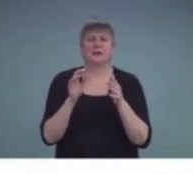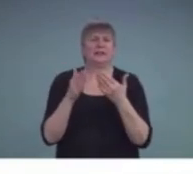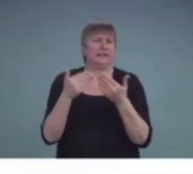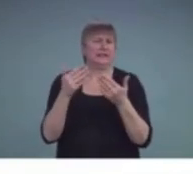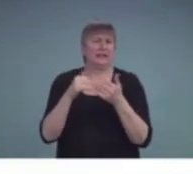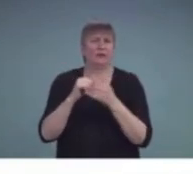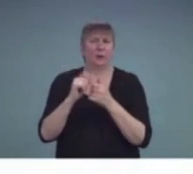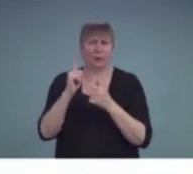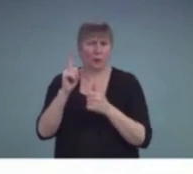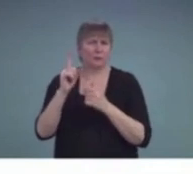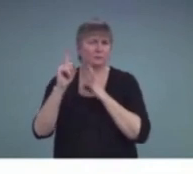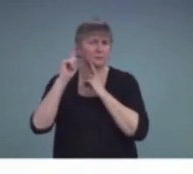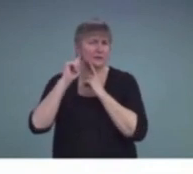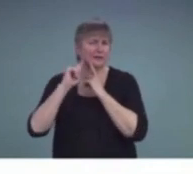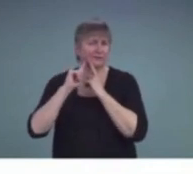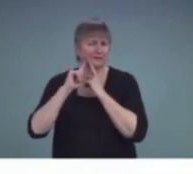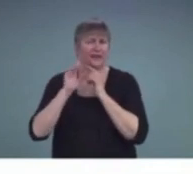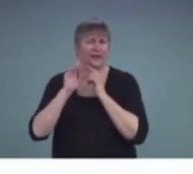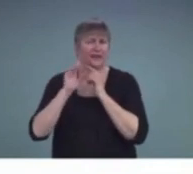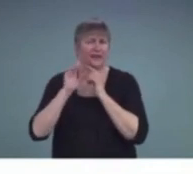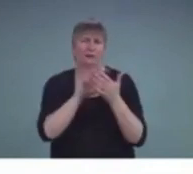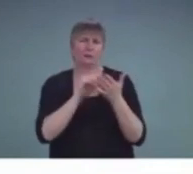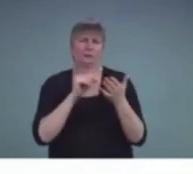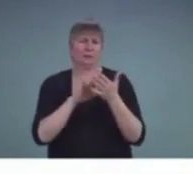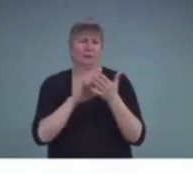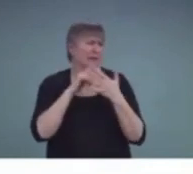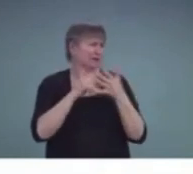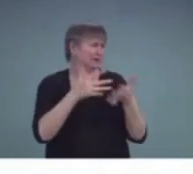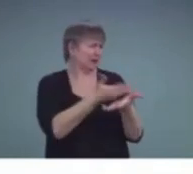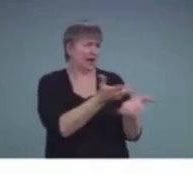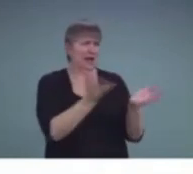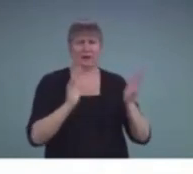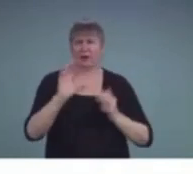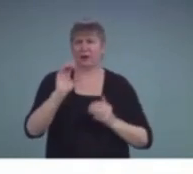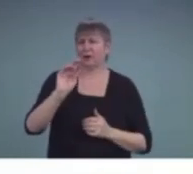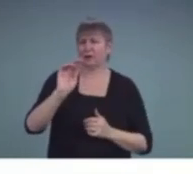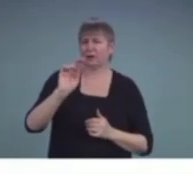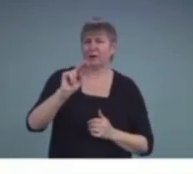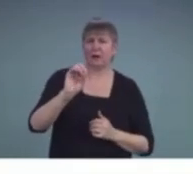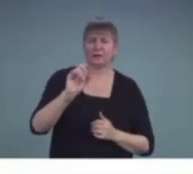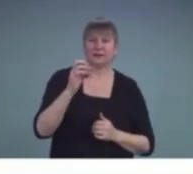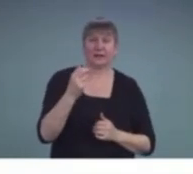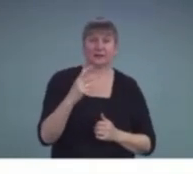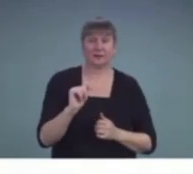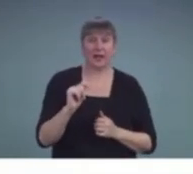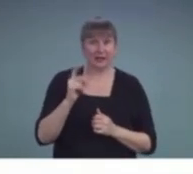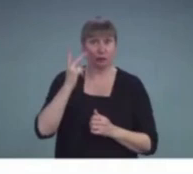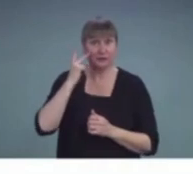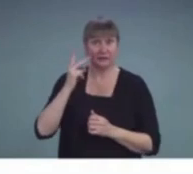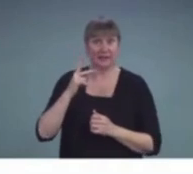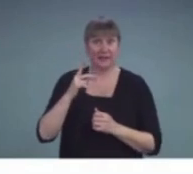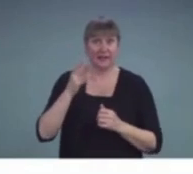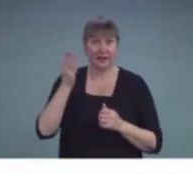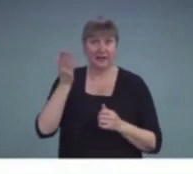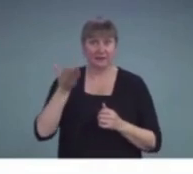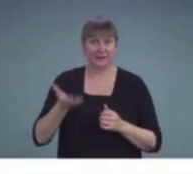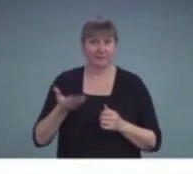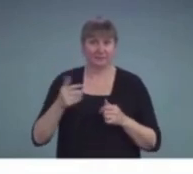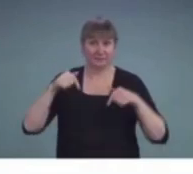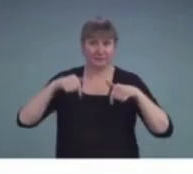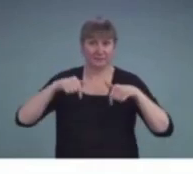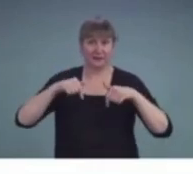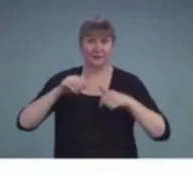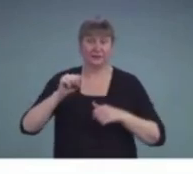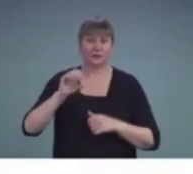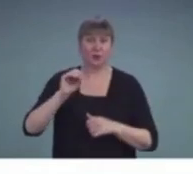to repeat because there's so much context in those phrases. And if you look at the scores, you can see that all of them are